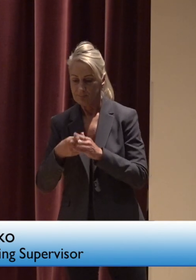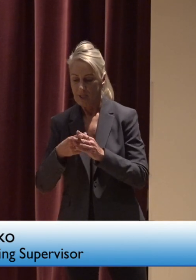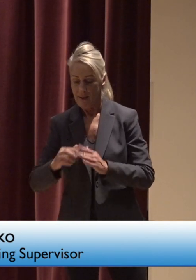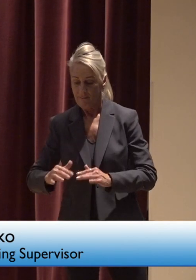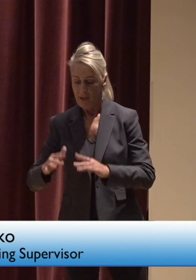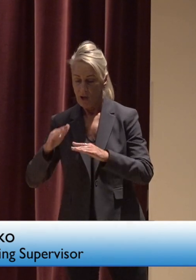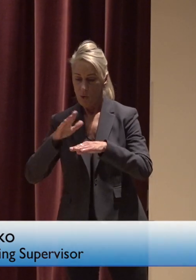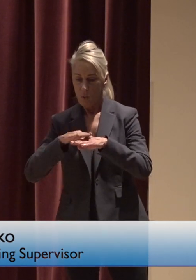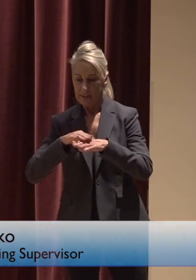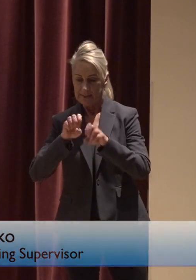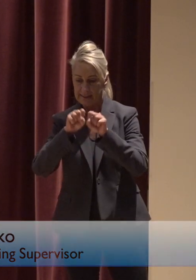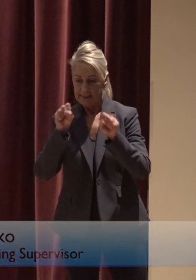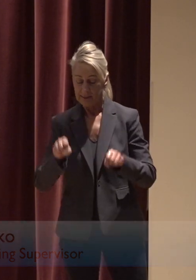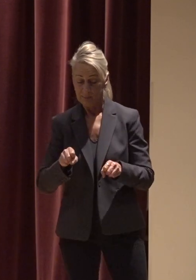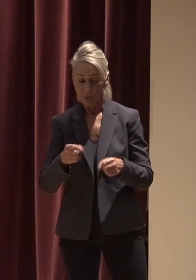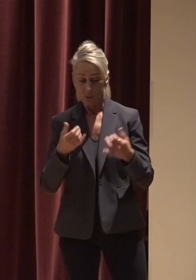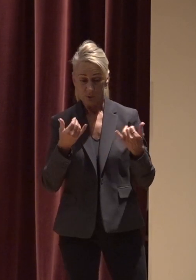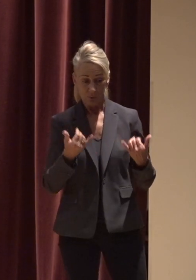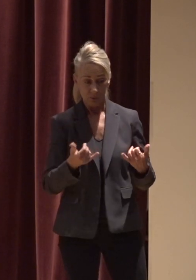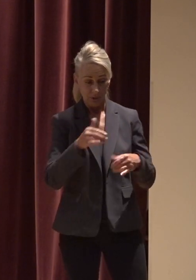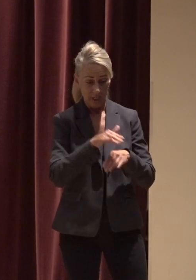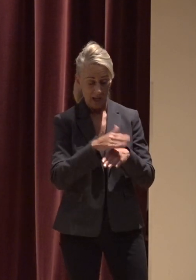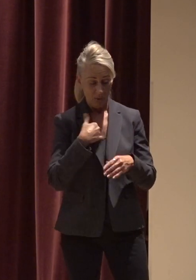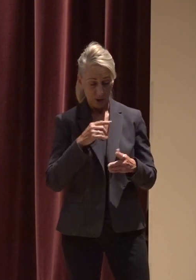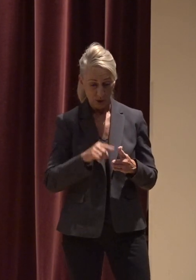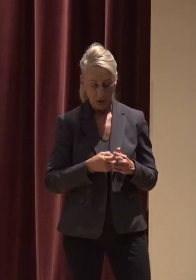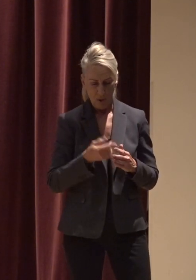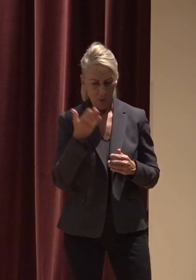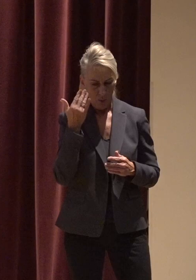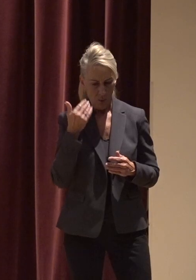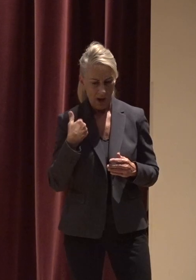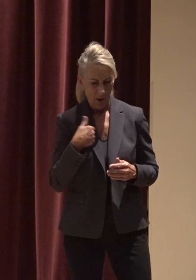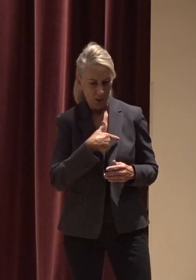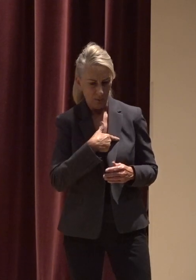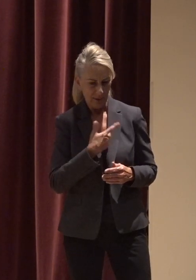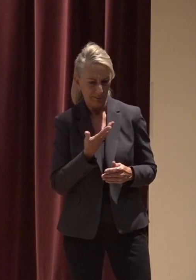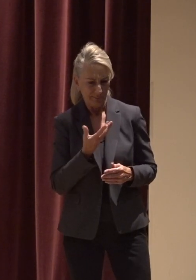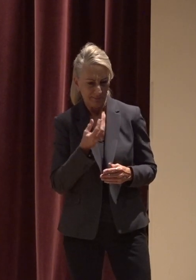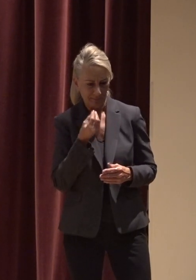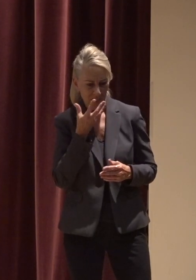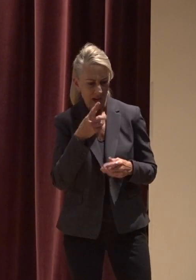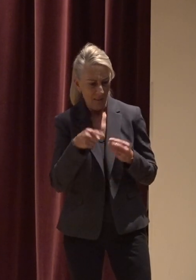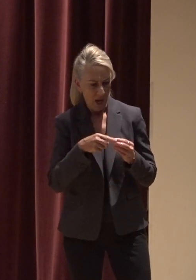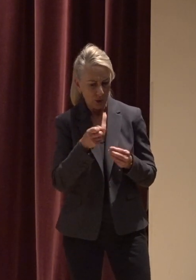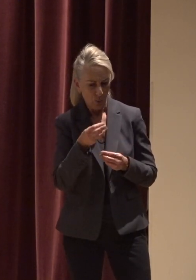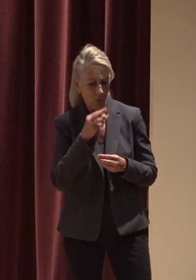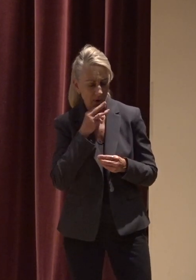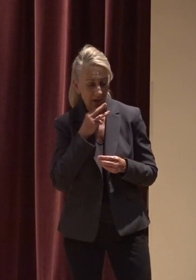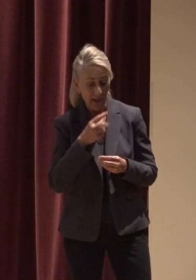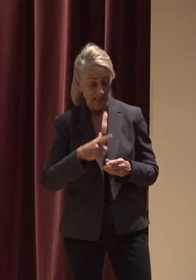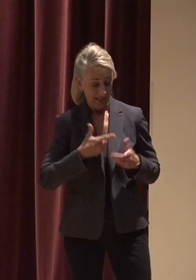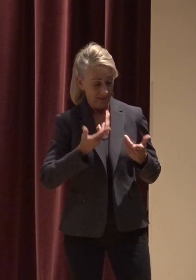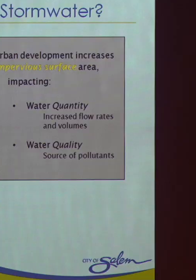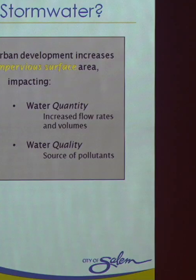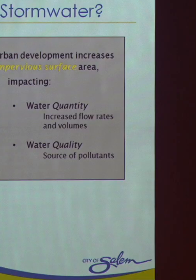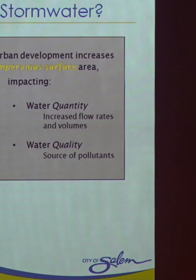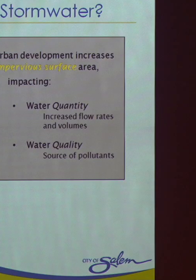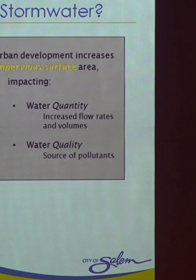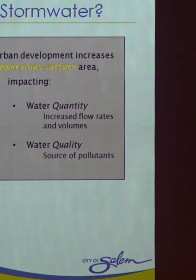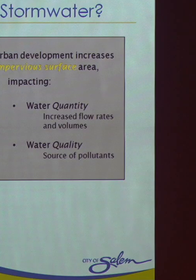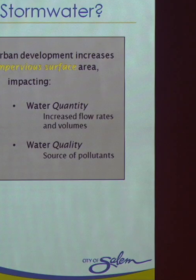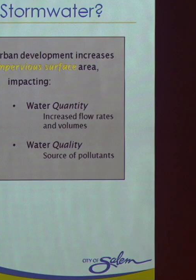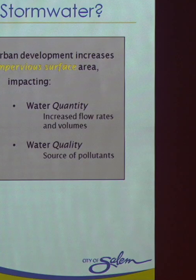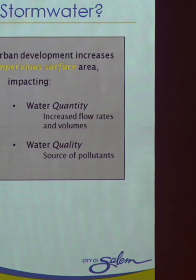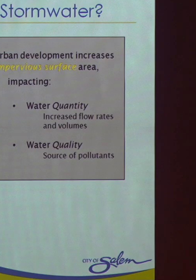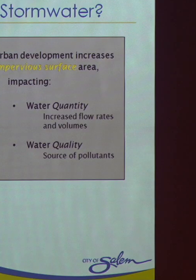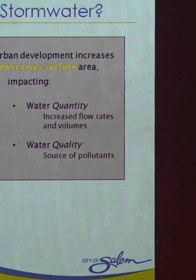I want to start off tonight to talk about why do we care about stormwater living in an urban environment as we do the majority of